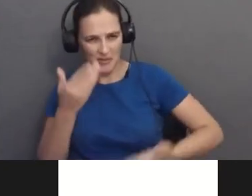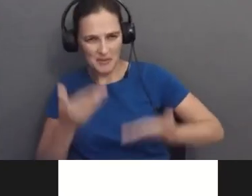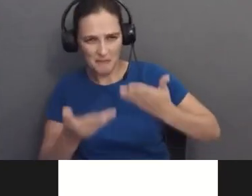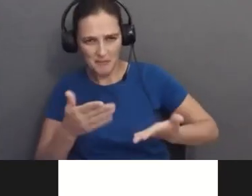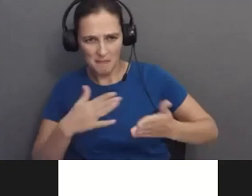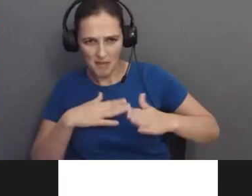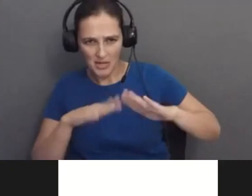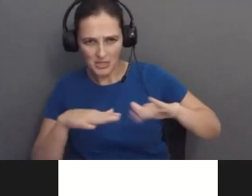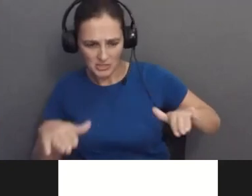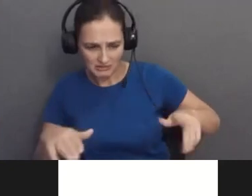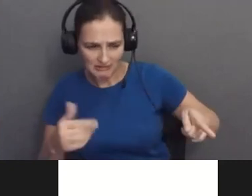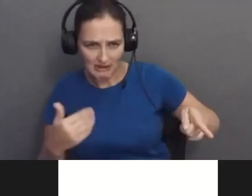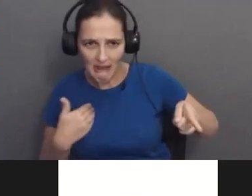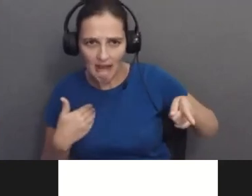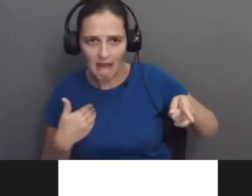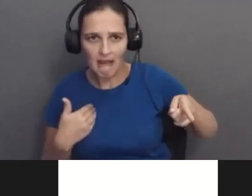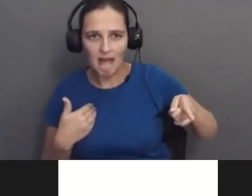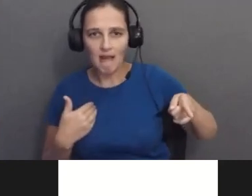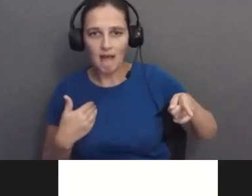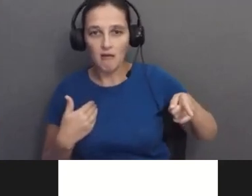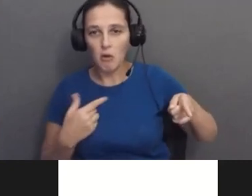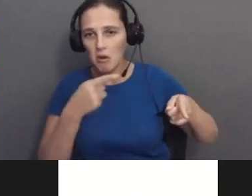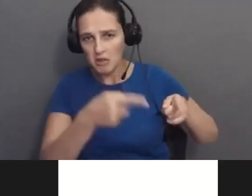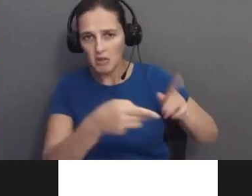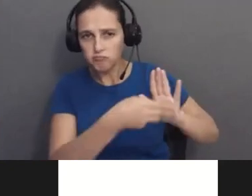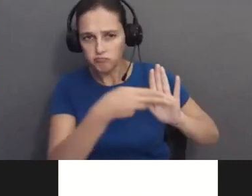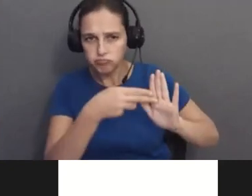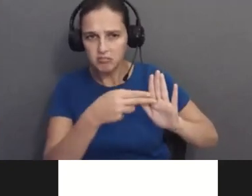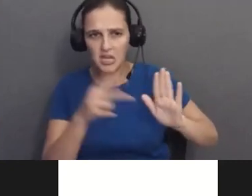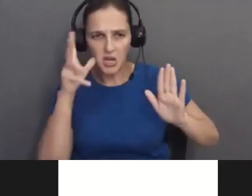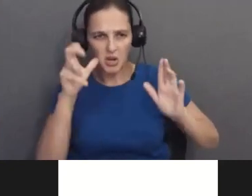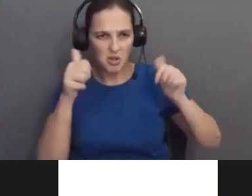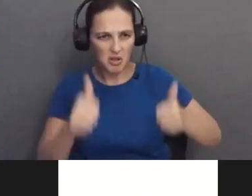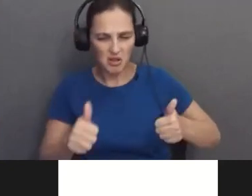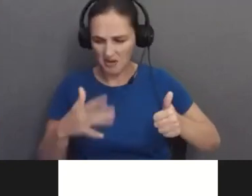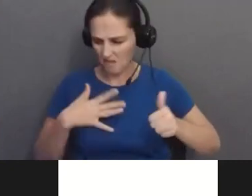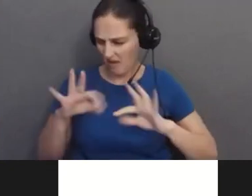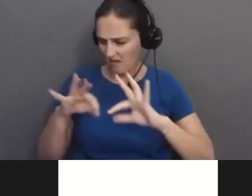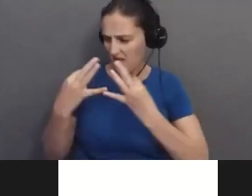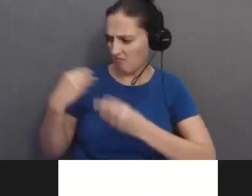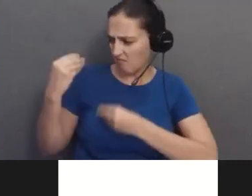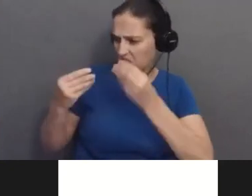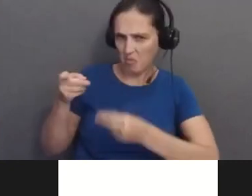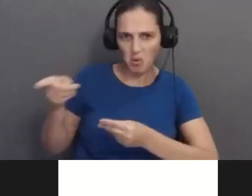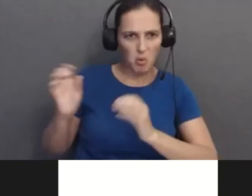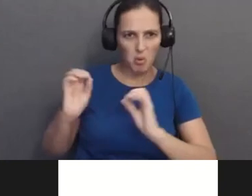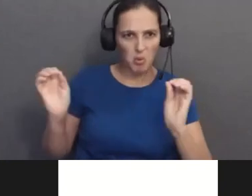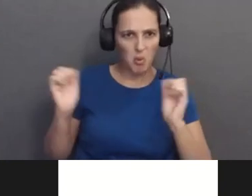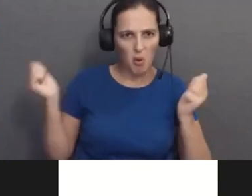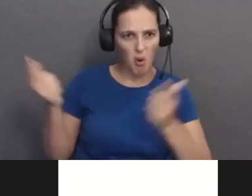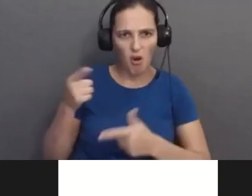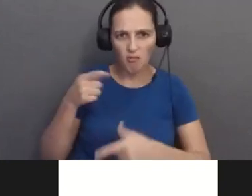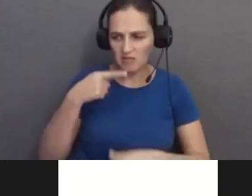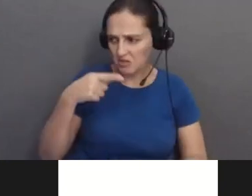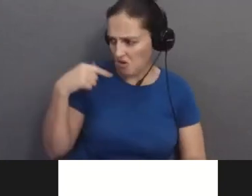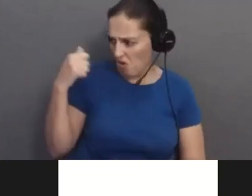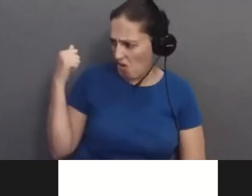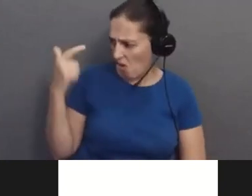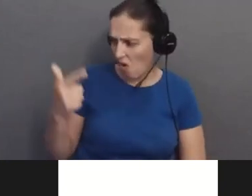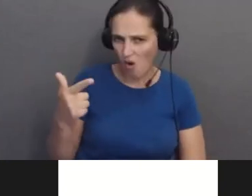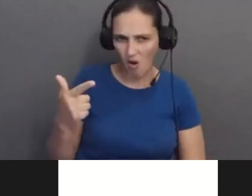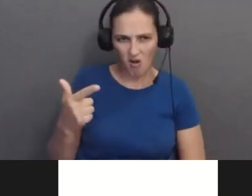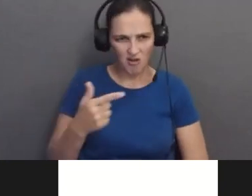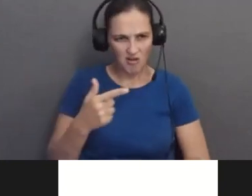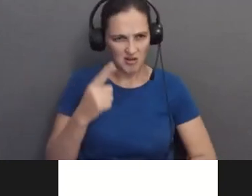you're, you know, they're diagnosed with hearing loss, and there's no family history, and, you know, every other test is coming back, and it seems like they